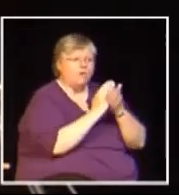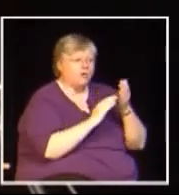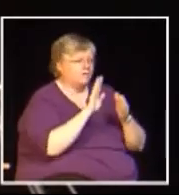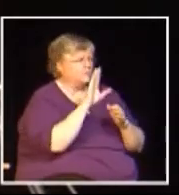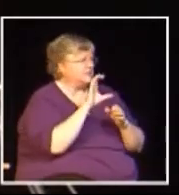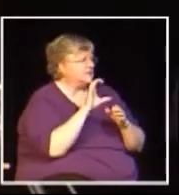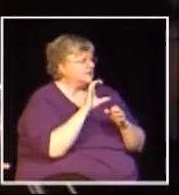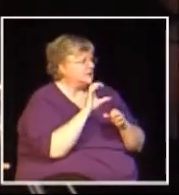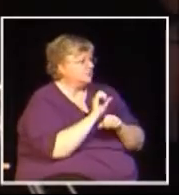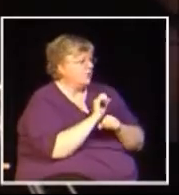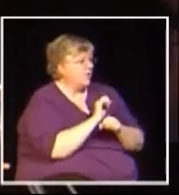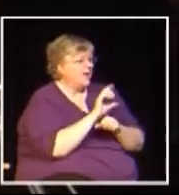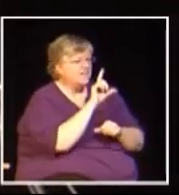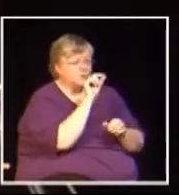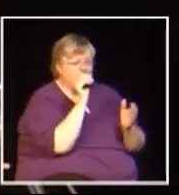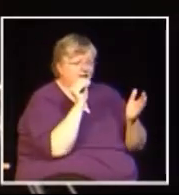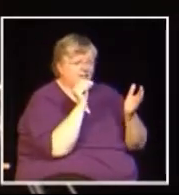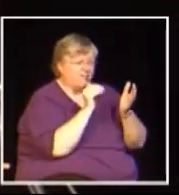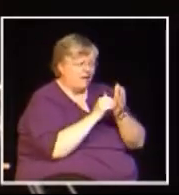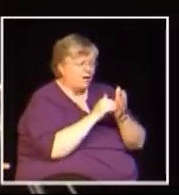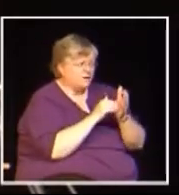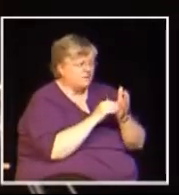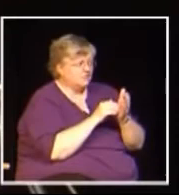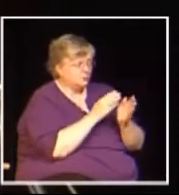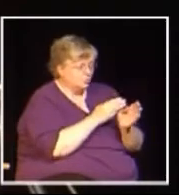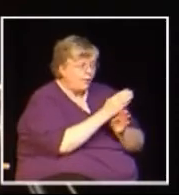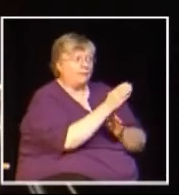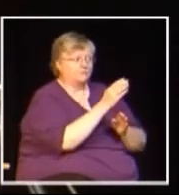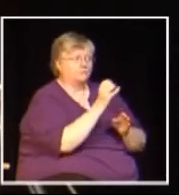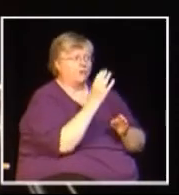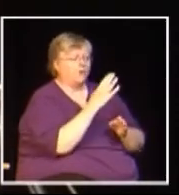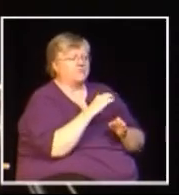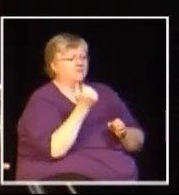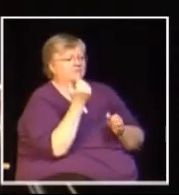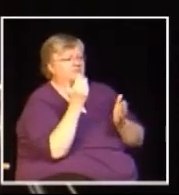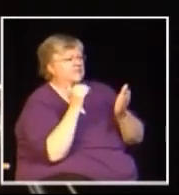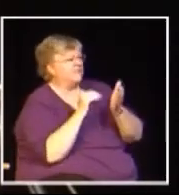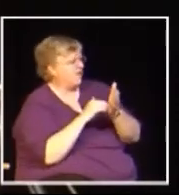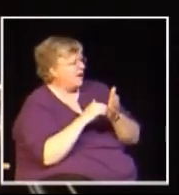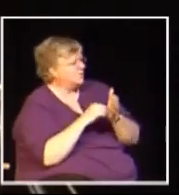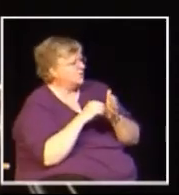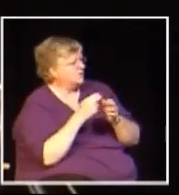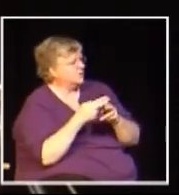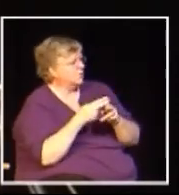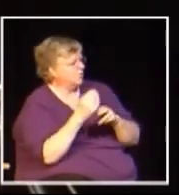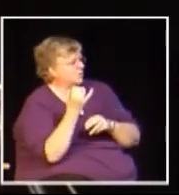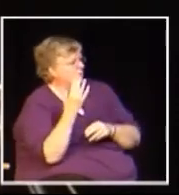important economic driver for the province, has 20,000 direct jobs and 15,000 indirect jobs.